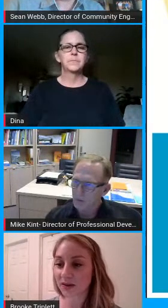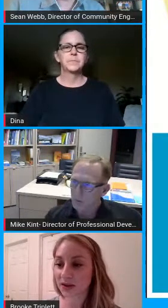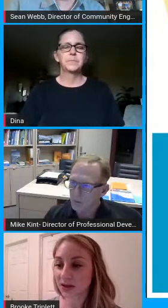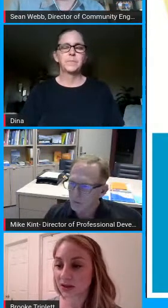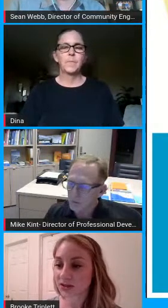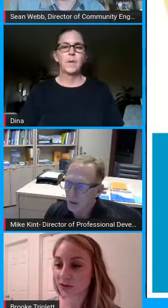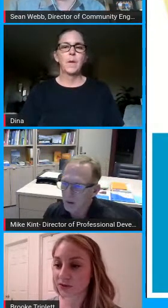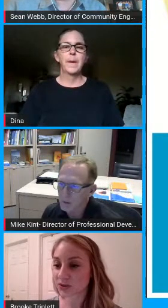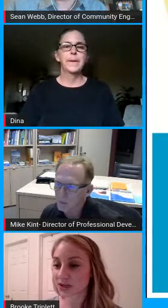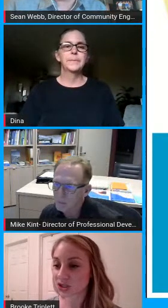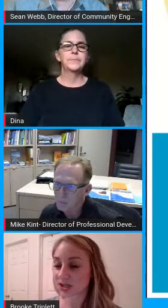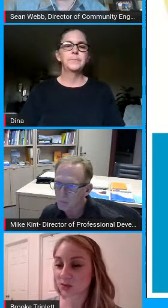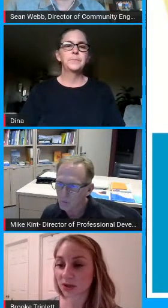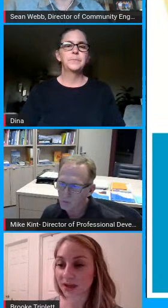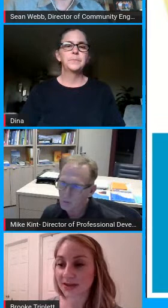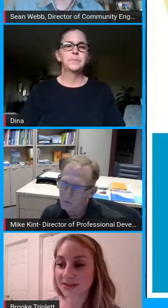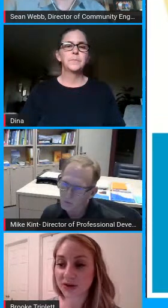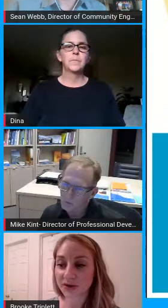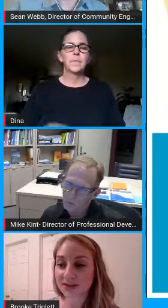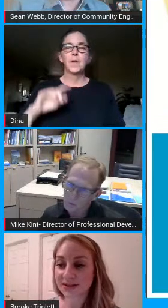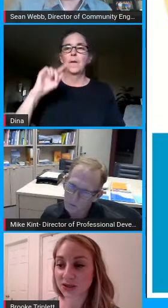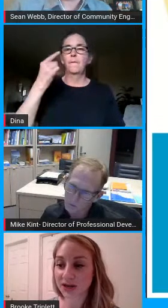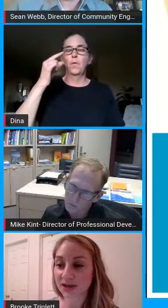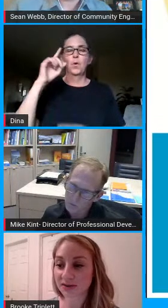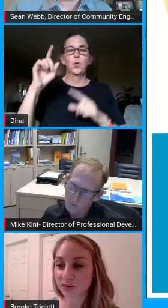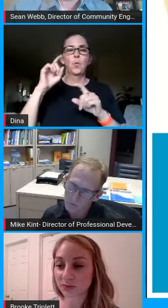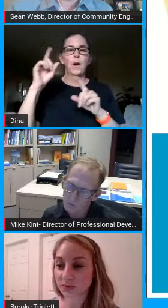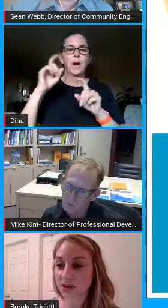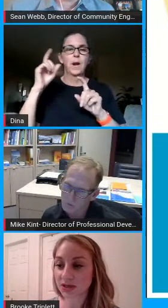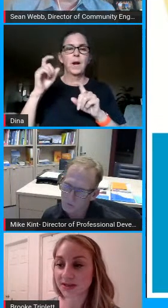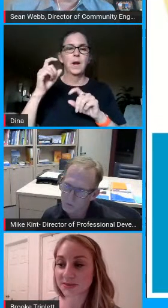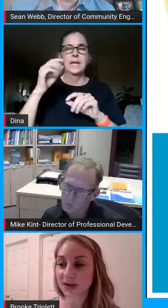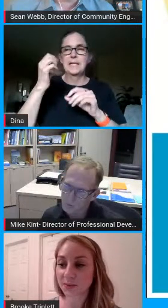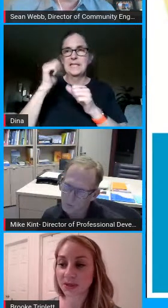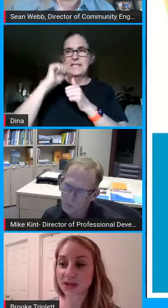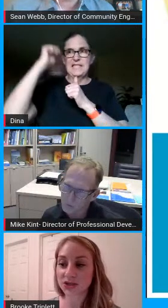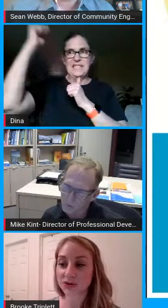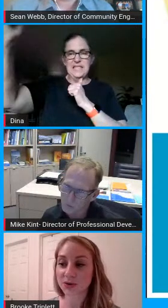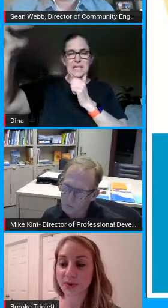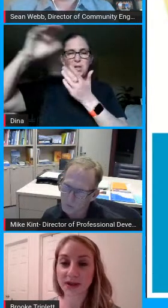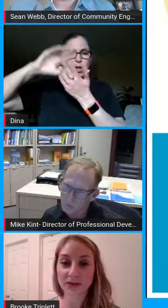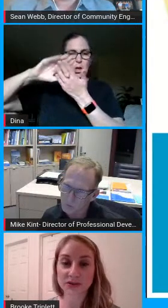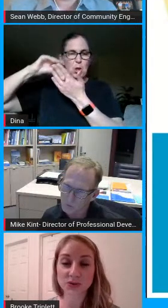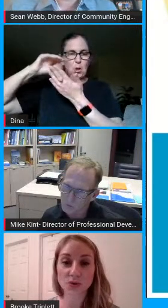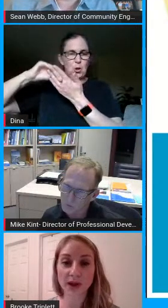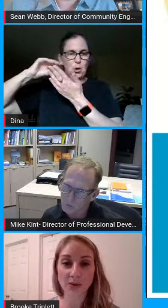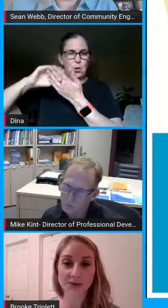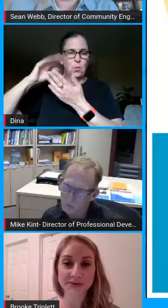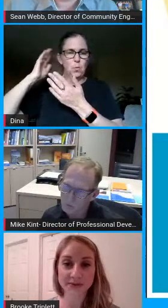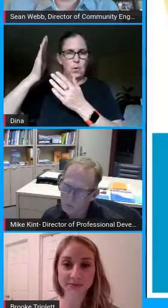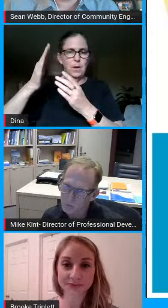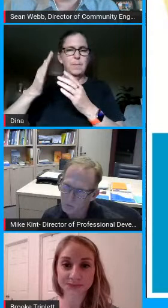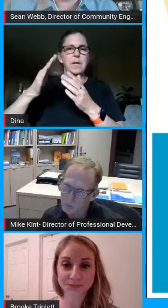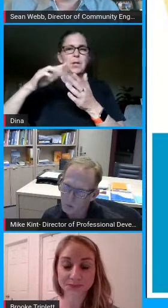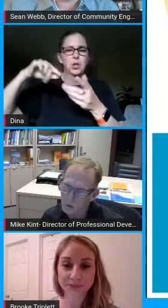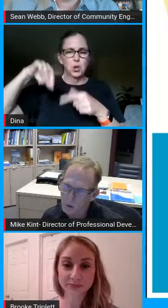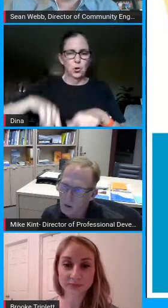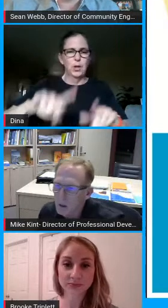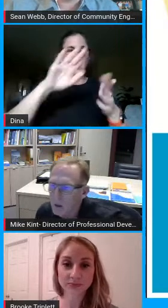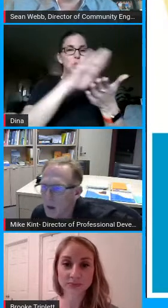for us as well so the first question is will asynchronous learning need to be completed during regular school hours